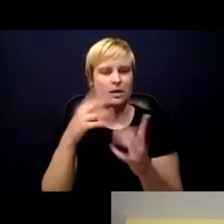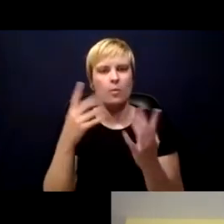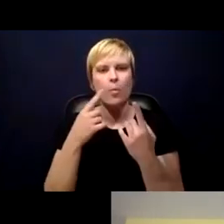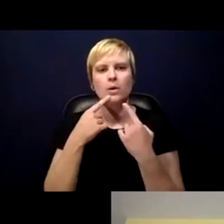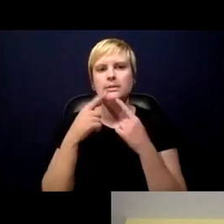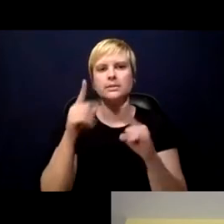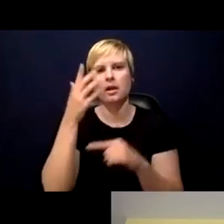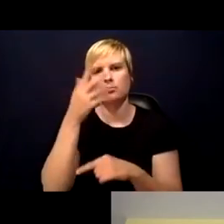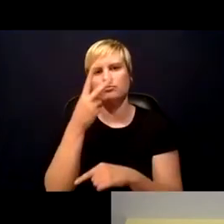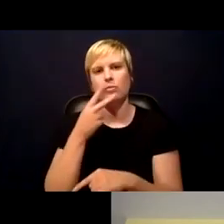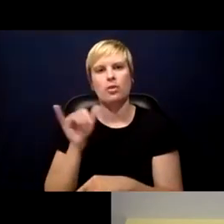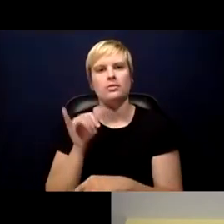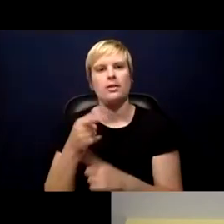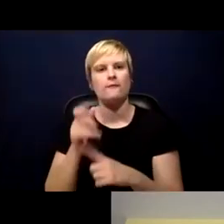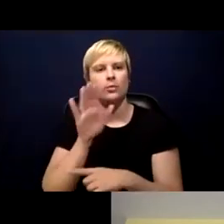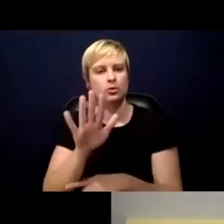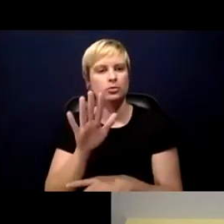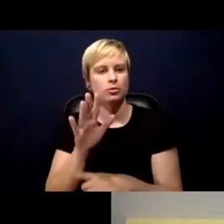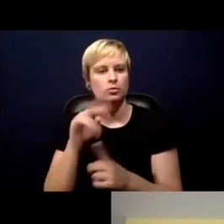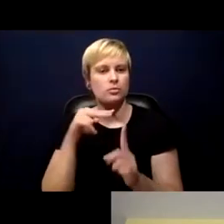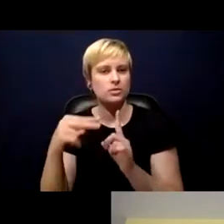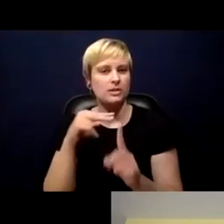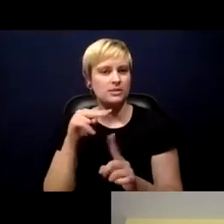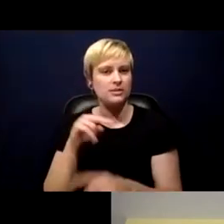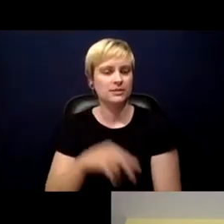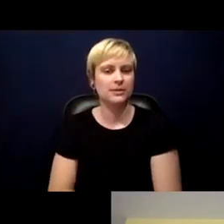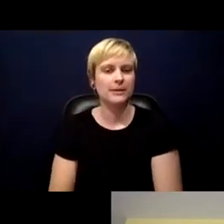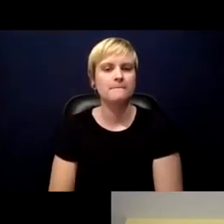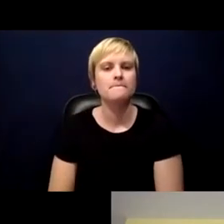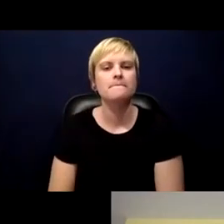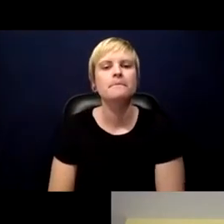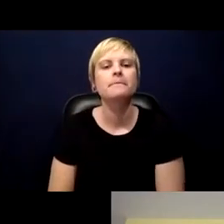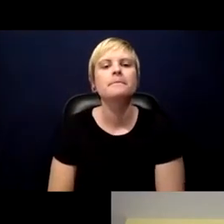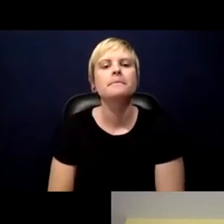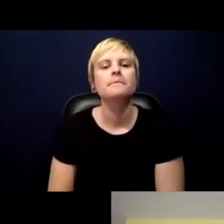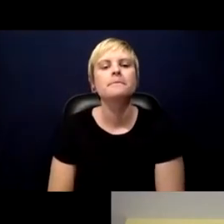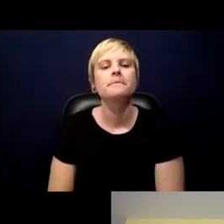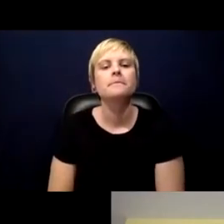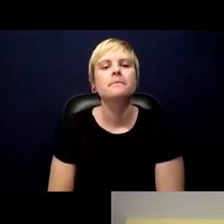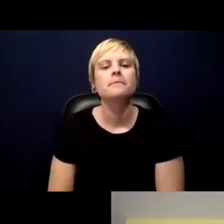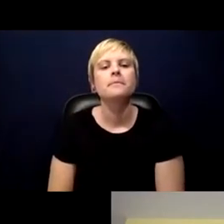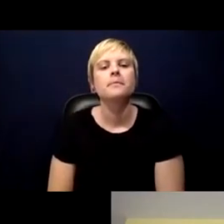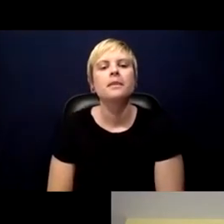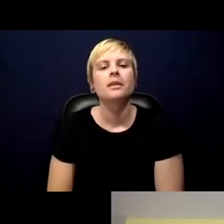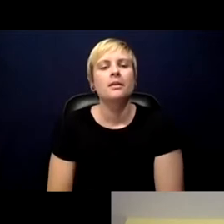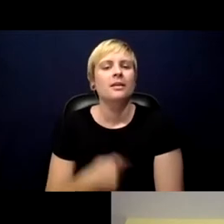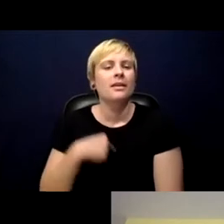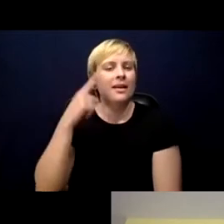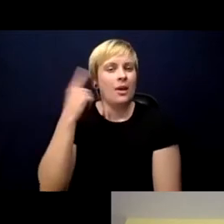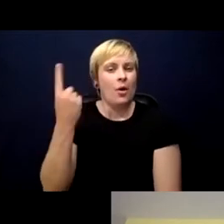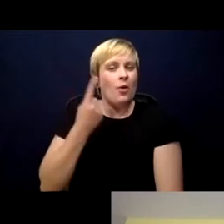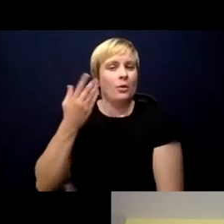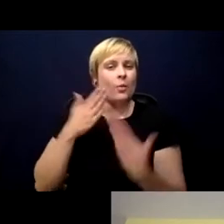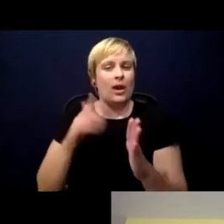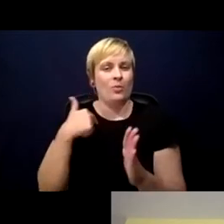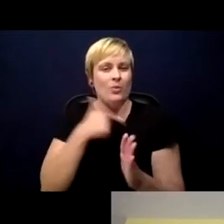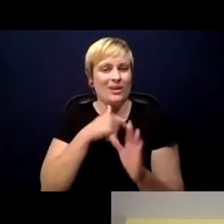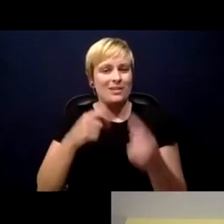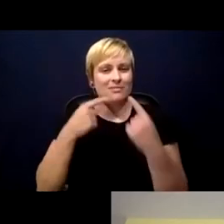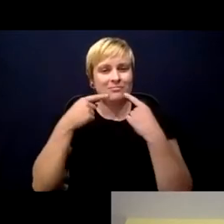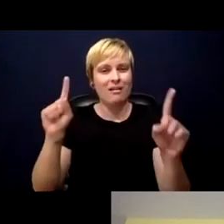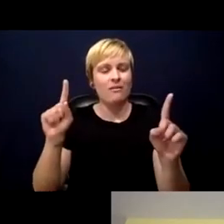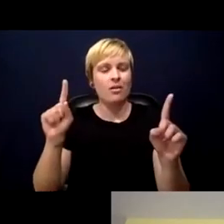perspective and worth at DPH? I think that the only way that we can, uh, be successful is that, uh,